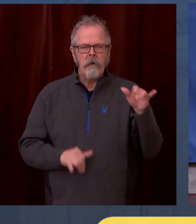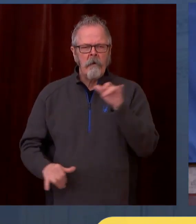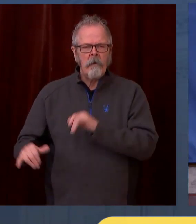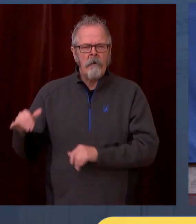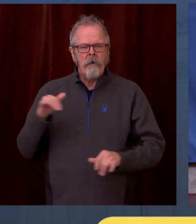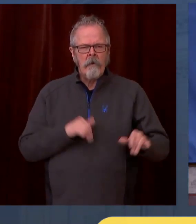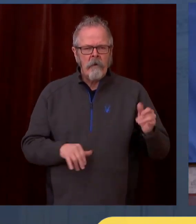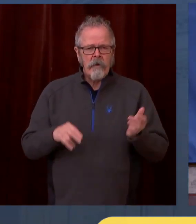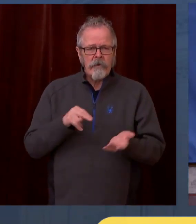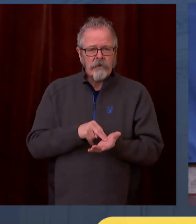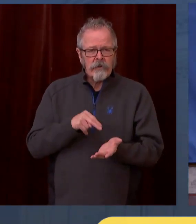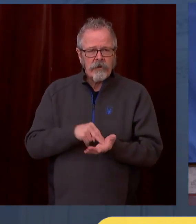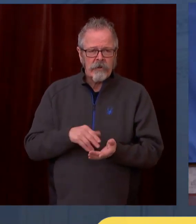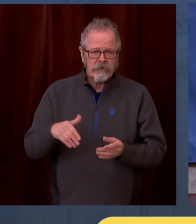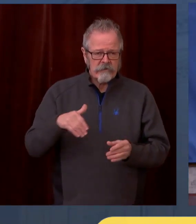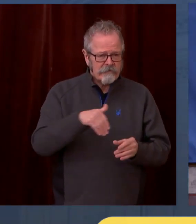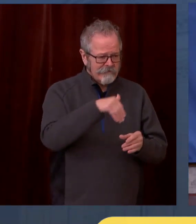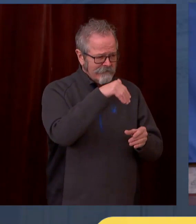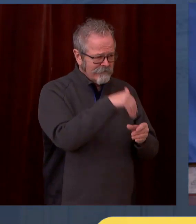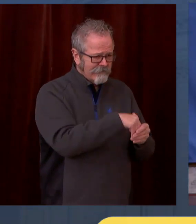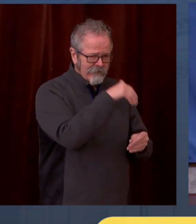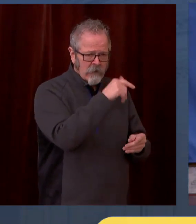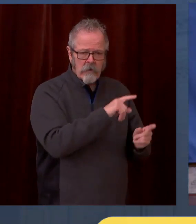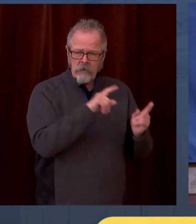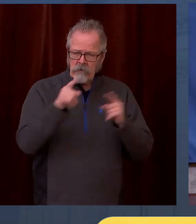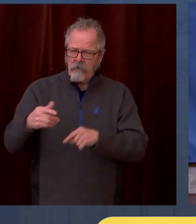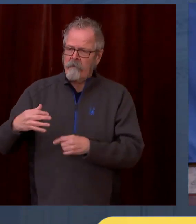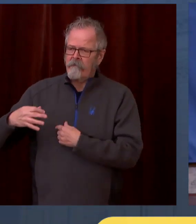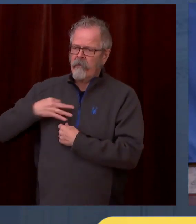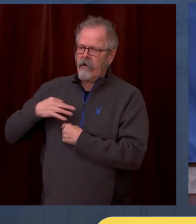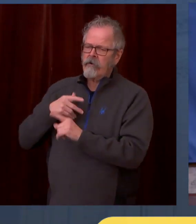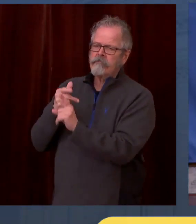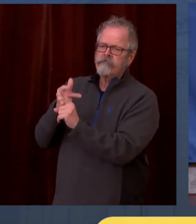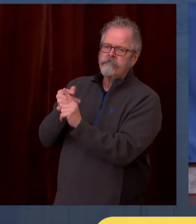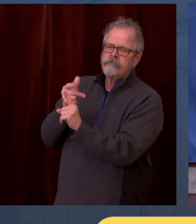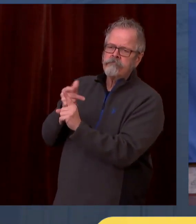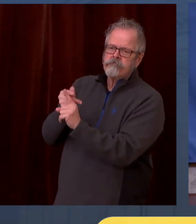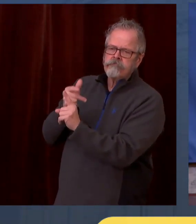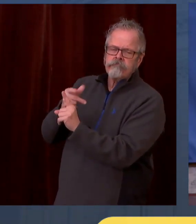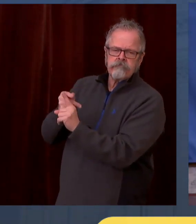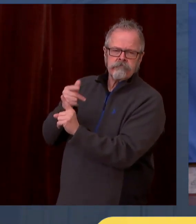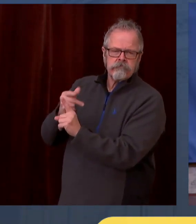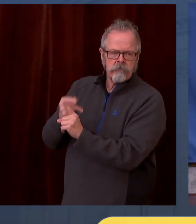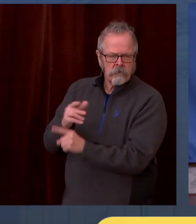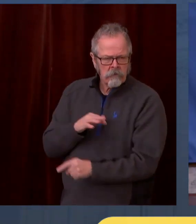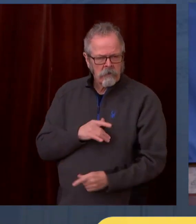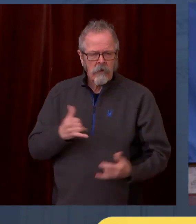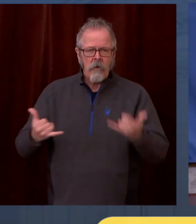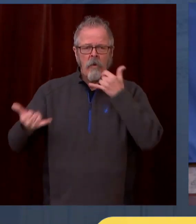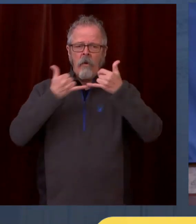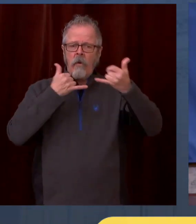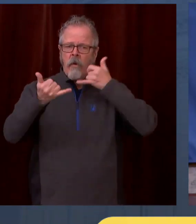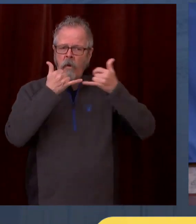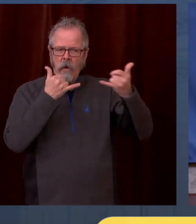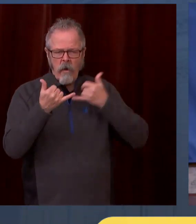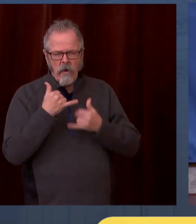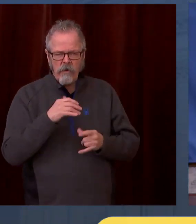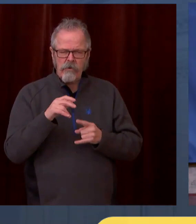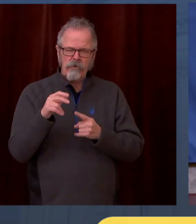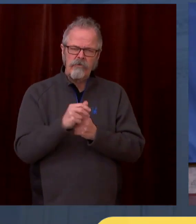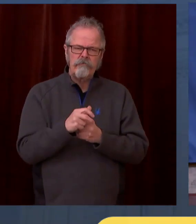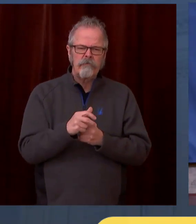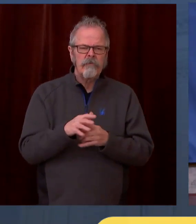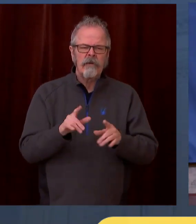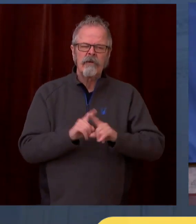amazing effort. So we want to thank those folks. Now, one of the successes we've had is that we started